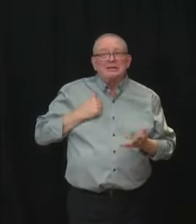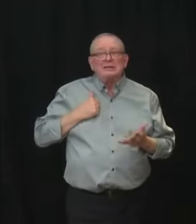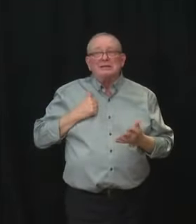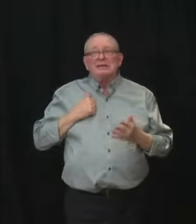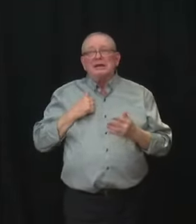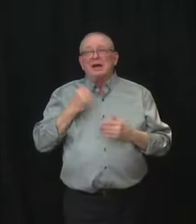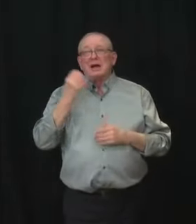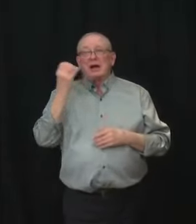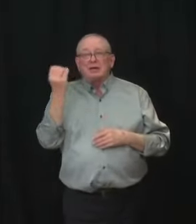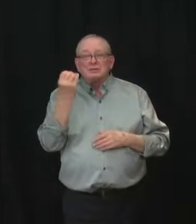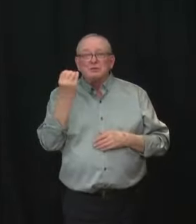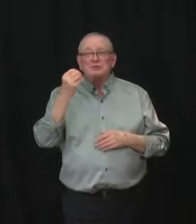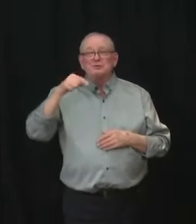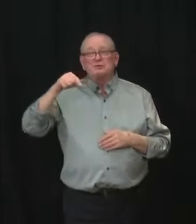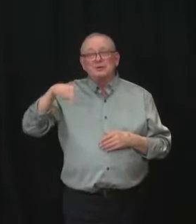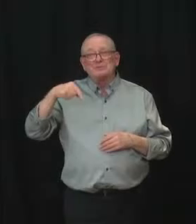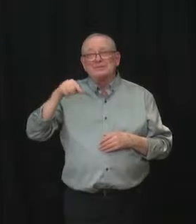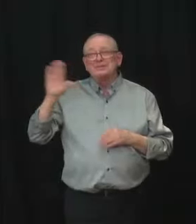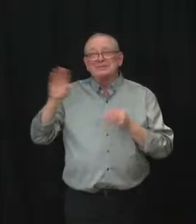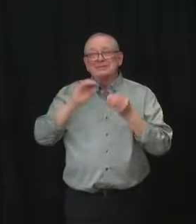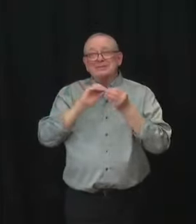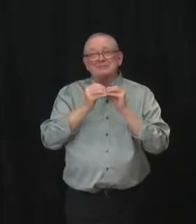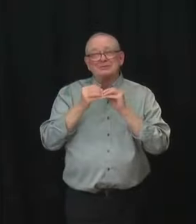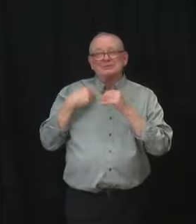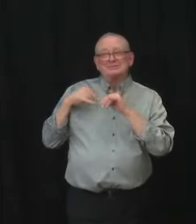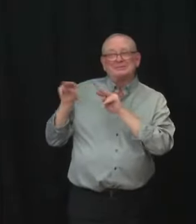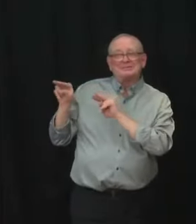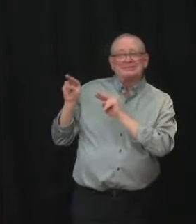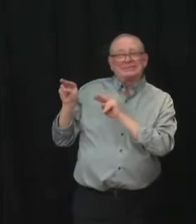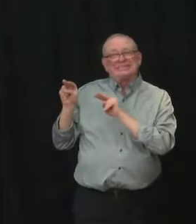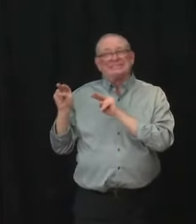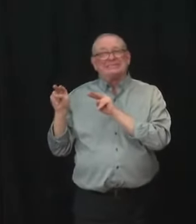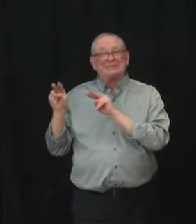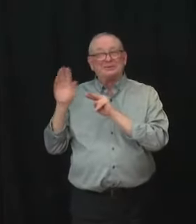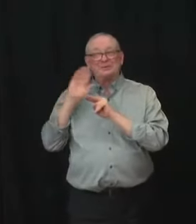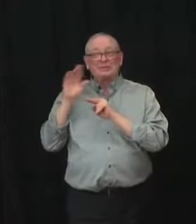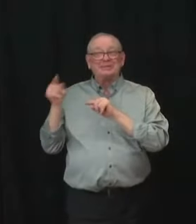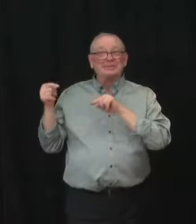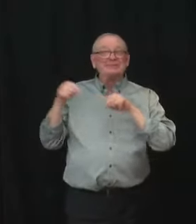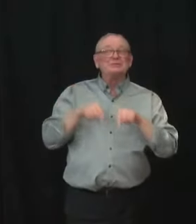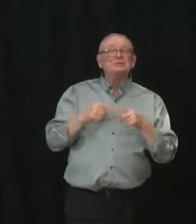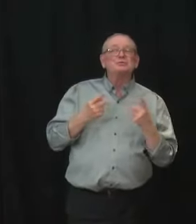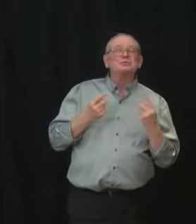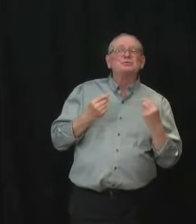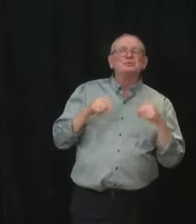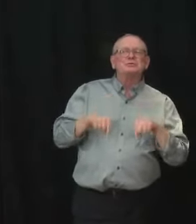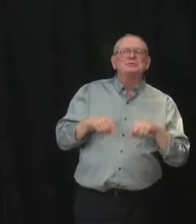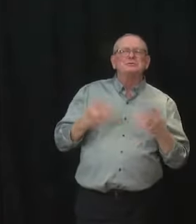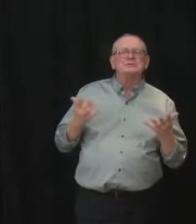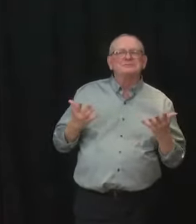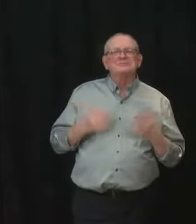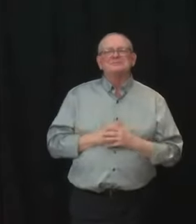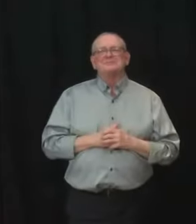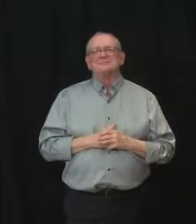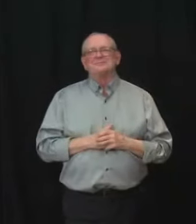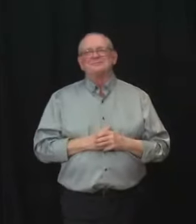what they're doing, and then gauge ourselves accordingly. Thank you, Minister Copping. Operator, can you let through the next caller?